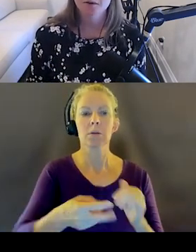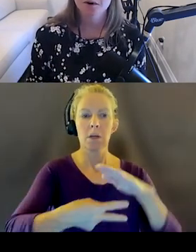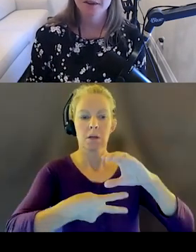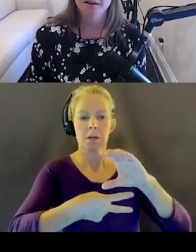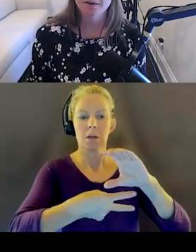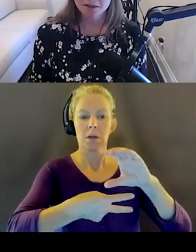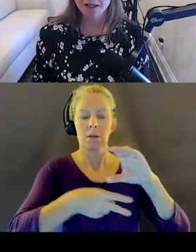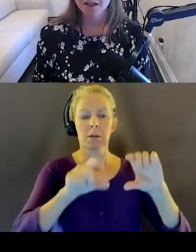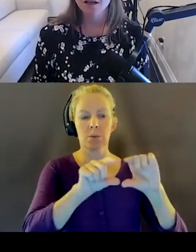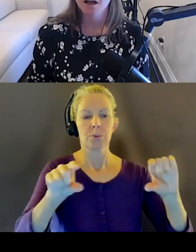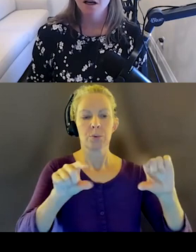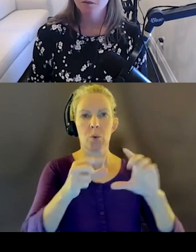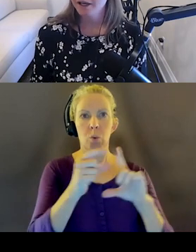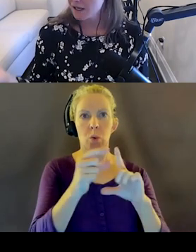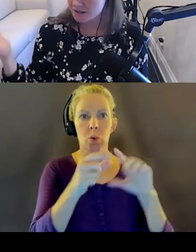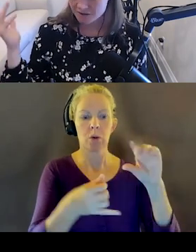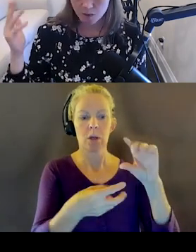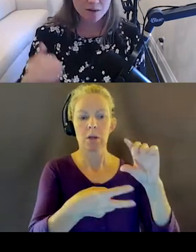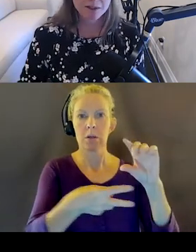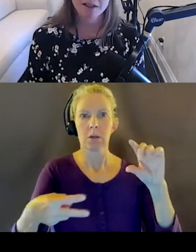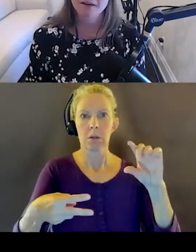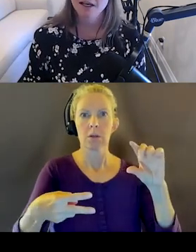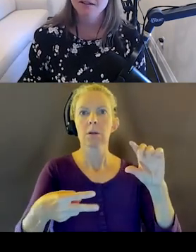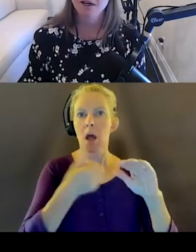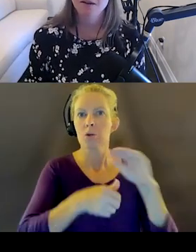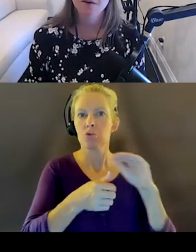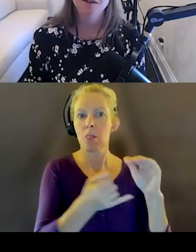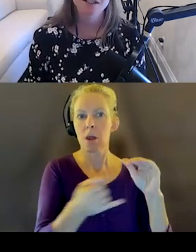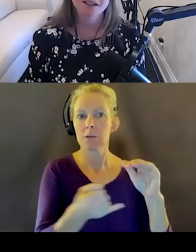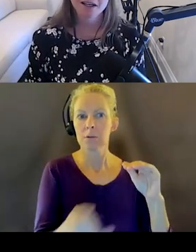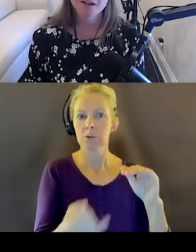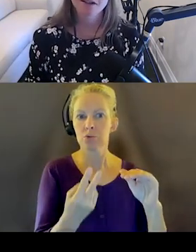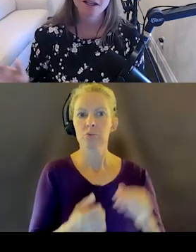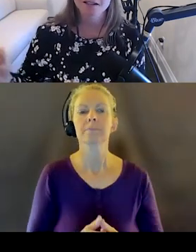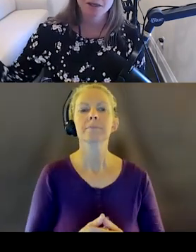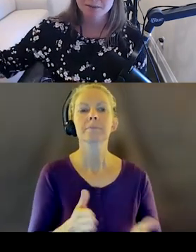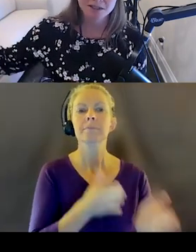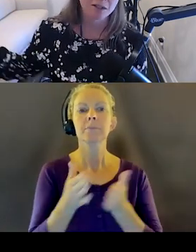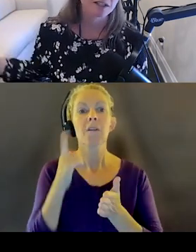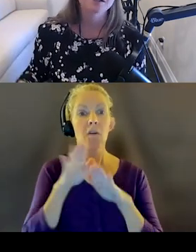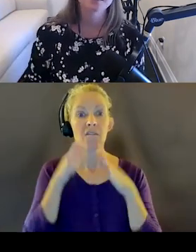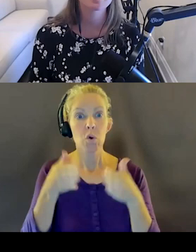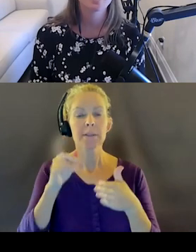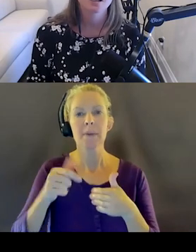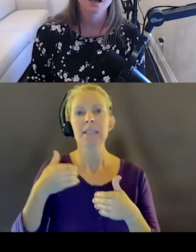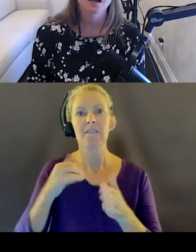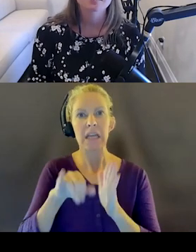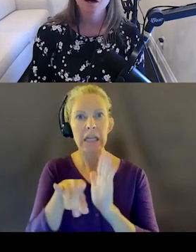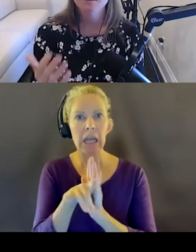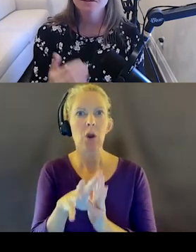addition for the focus state, WCAG has this requirement that you have to have some kind of focus indicator. It has to meet specific criteria.